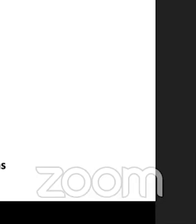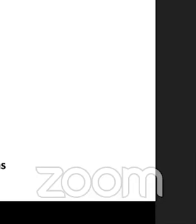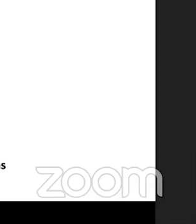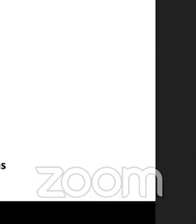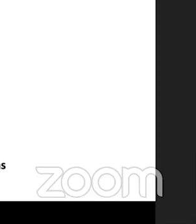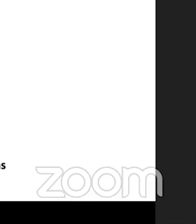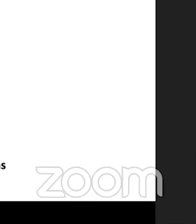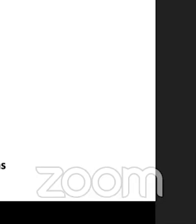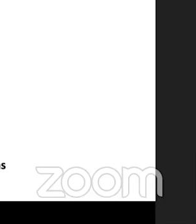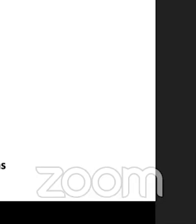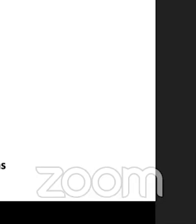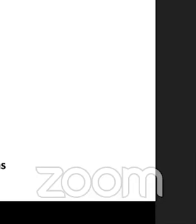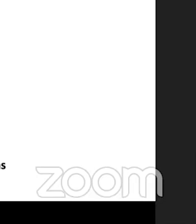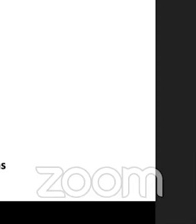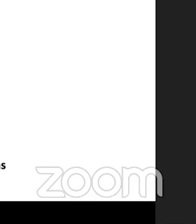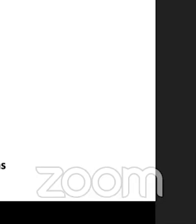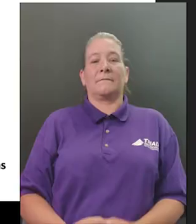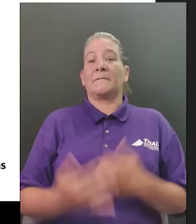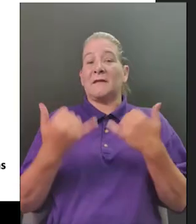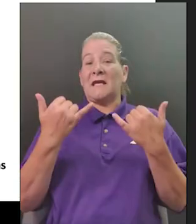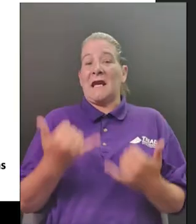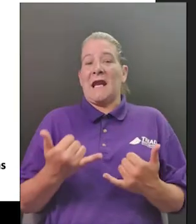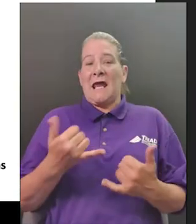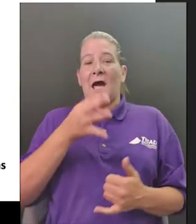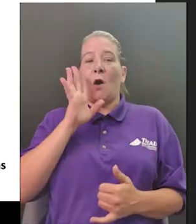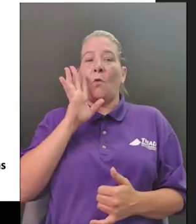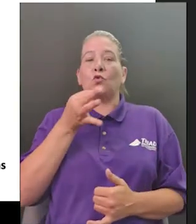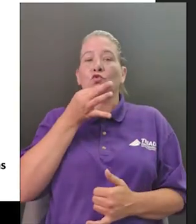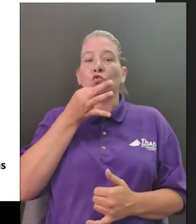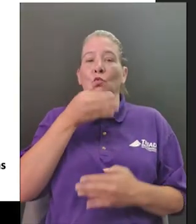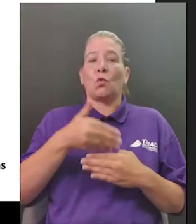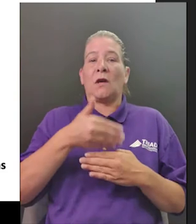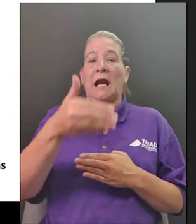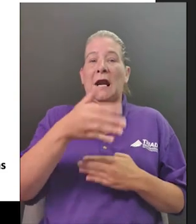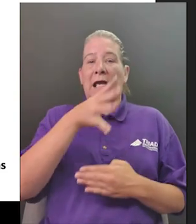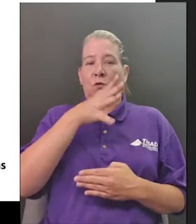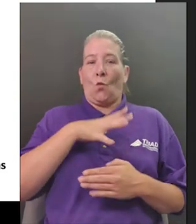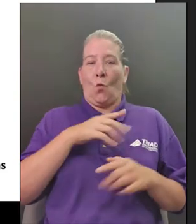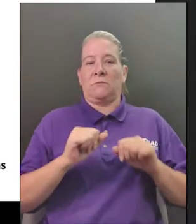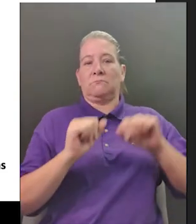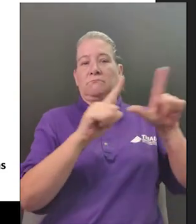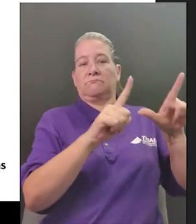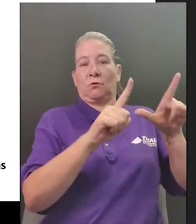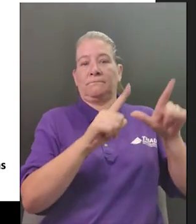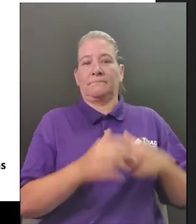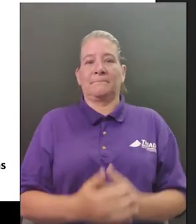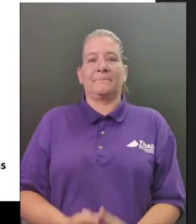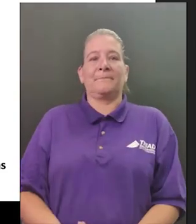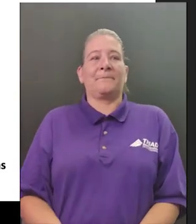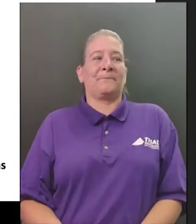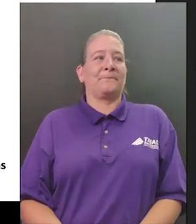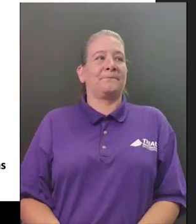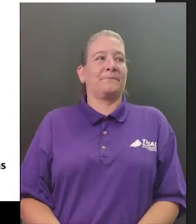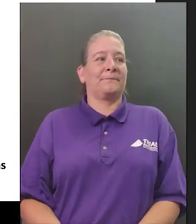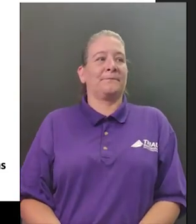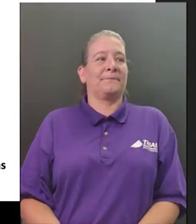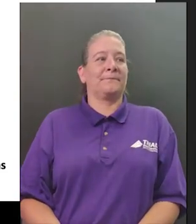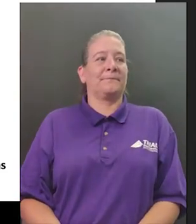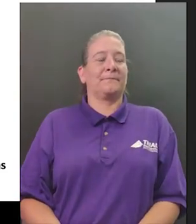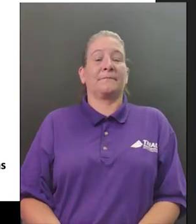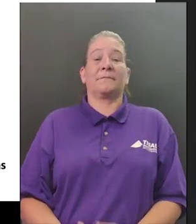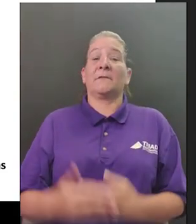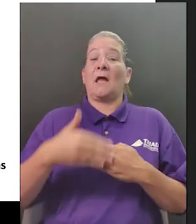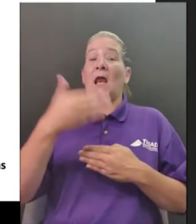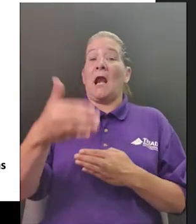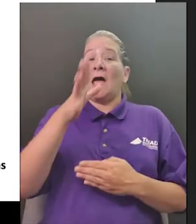probably heard of before right this is a portrait of abigail adams she was a first lady and